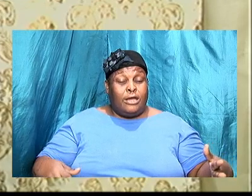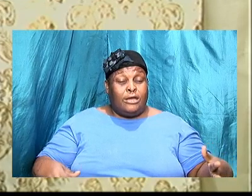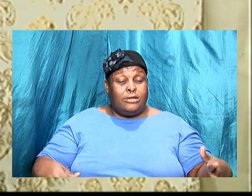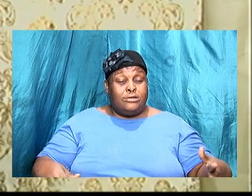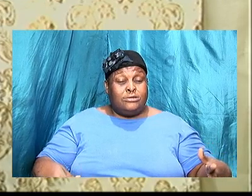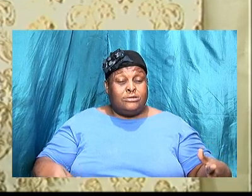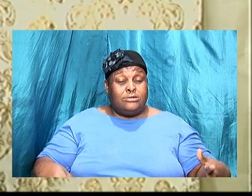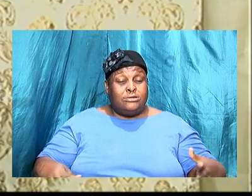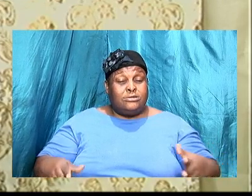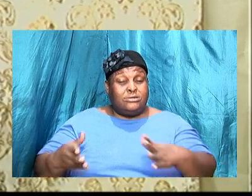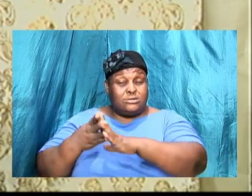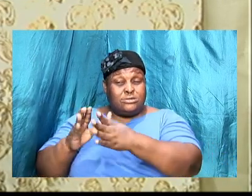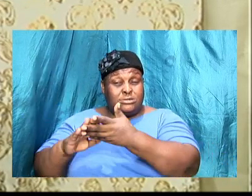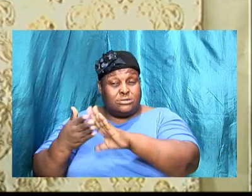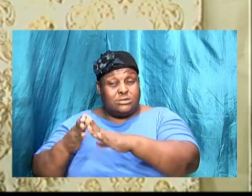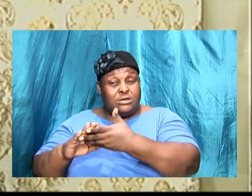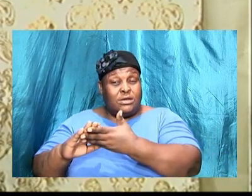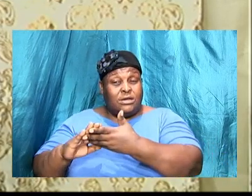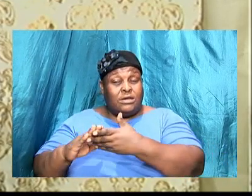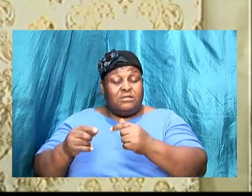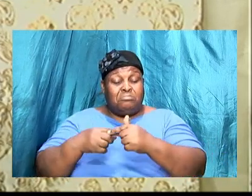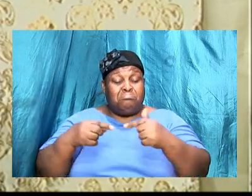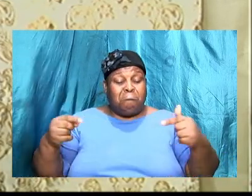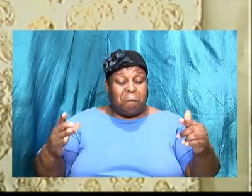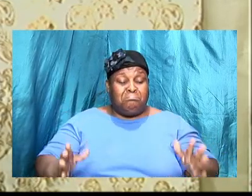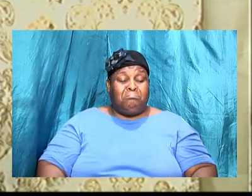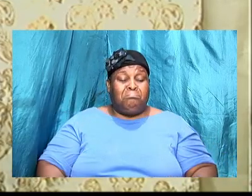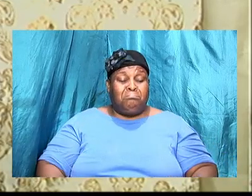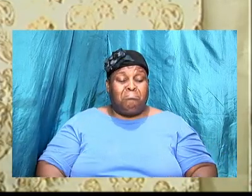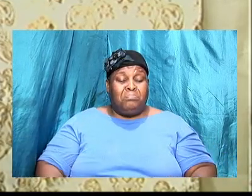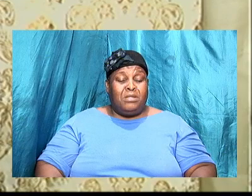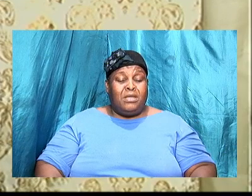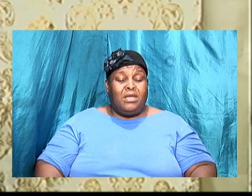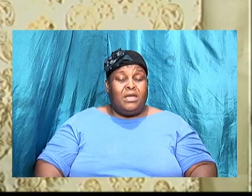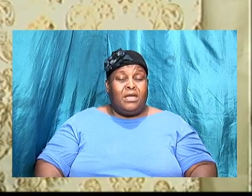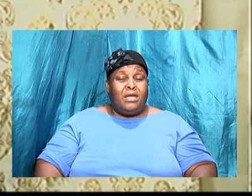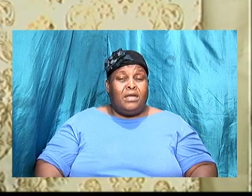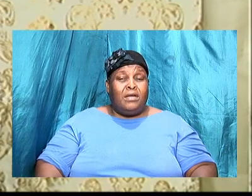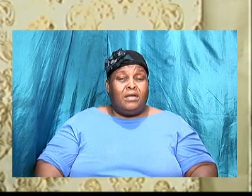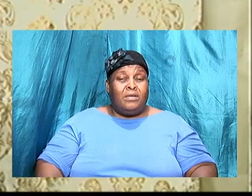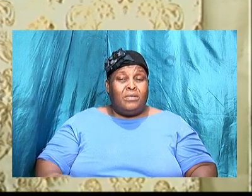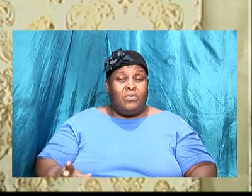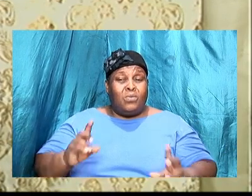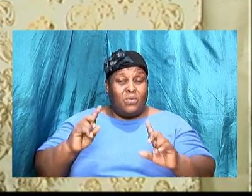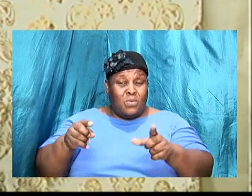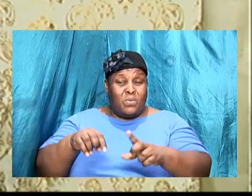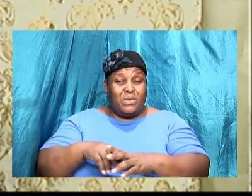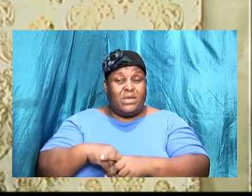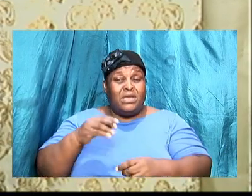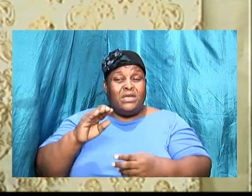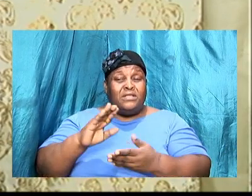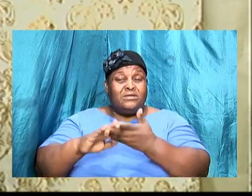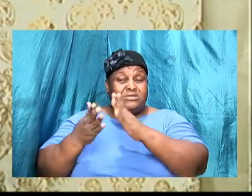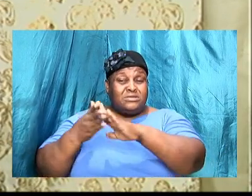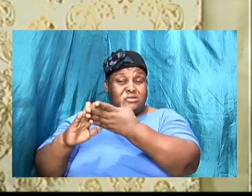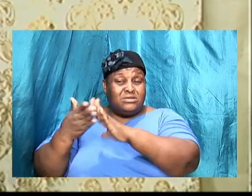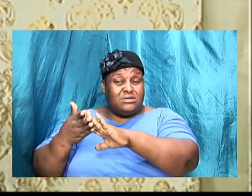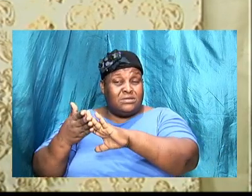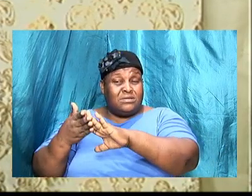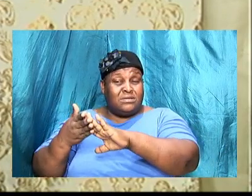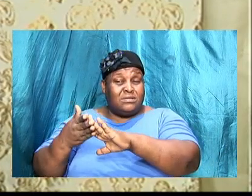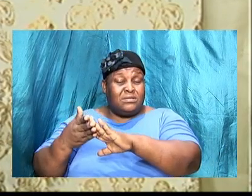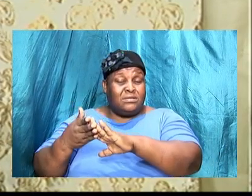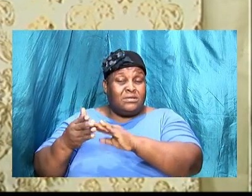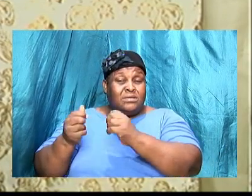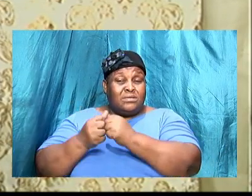floors the Philistine had besieged the city which was a fortified city within Judah so this was a